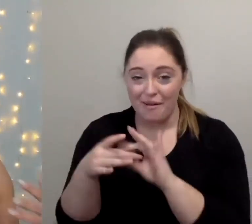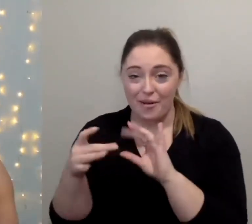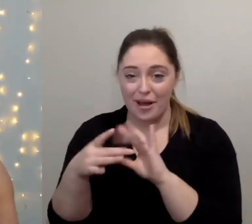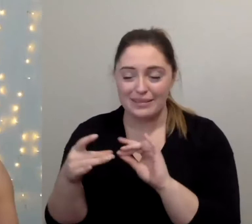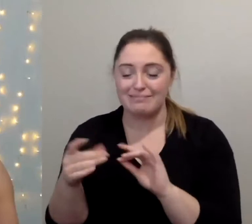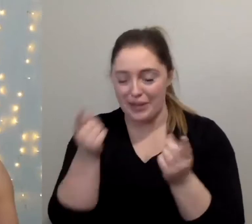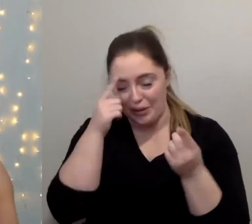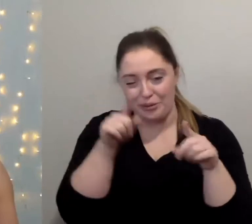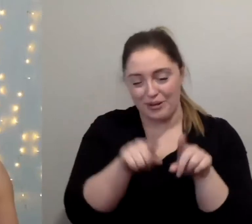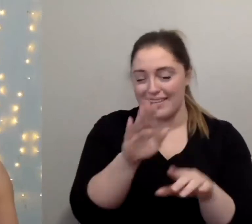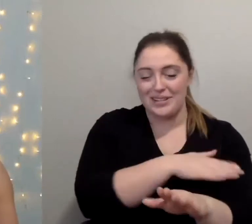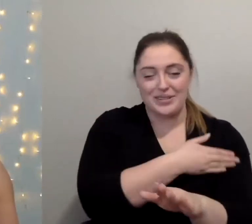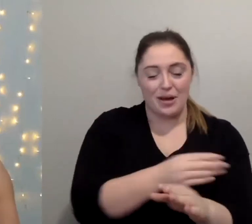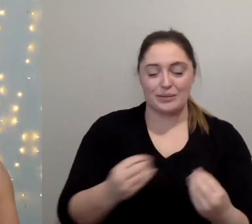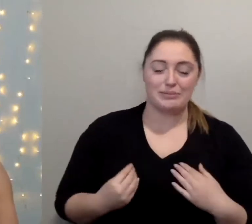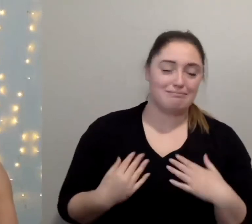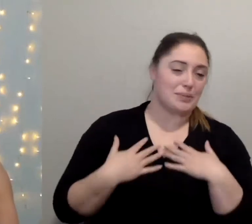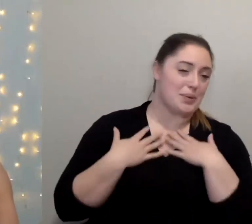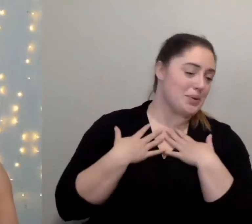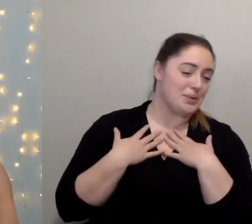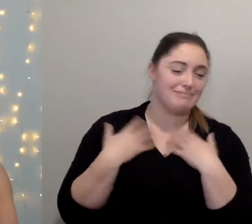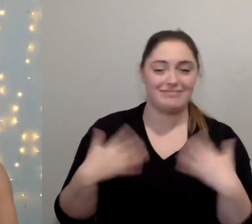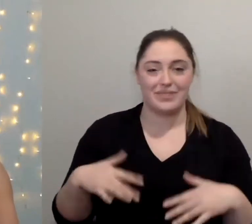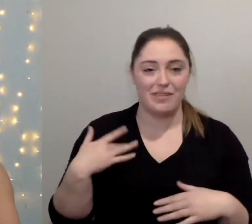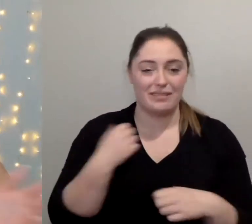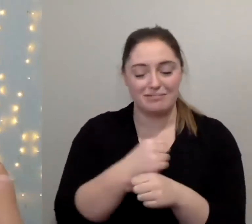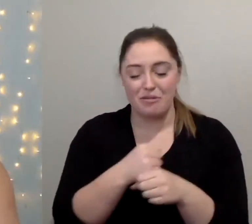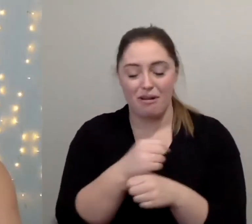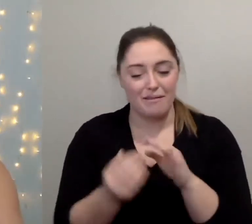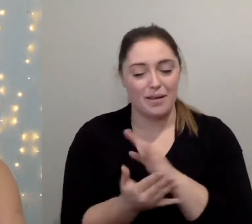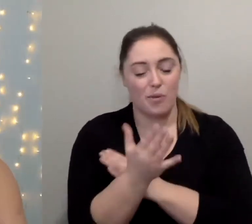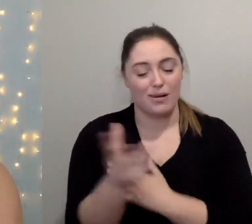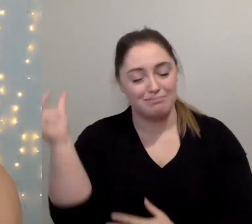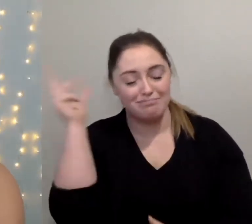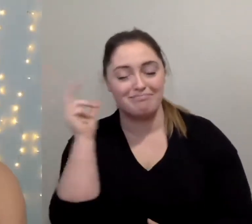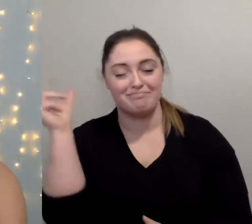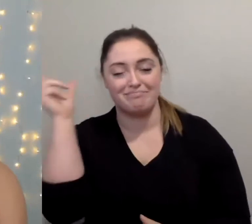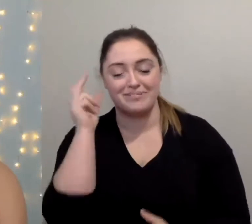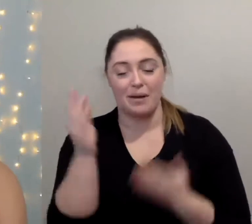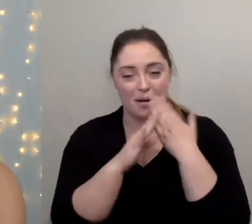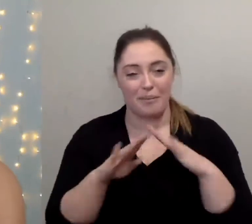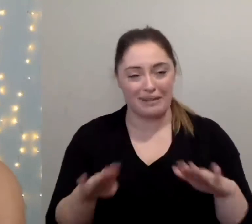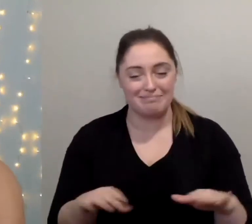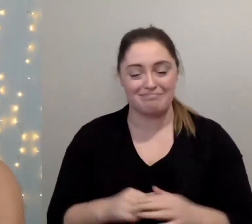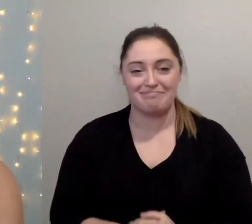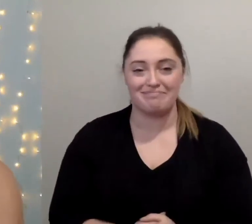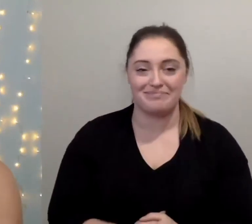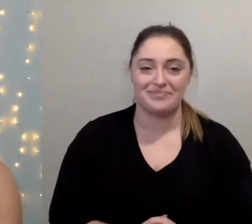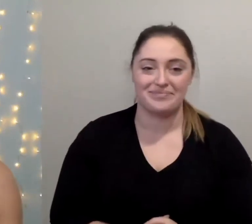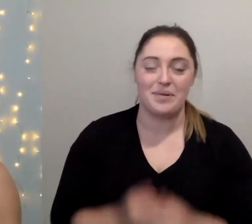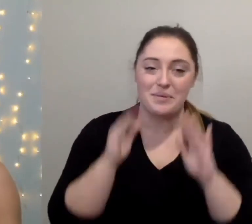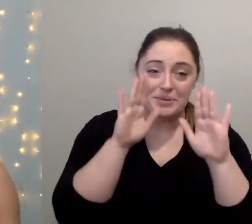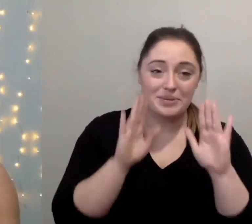the kind of song that you want to listen to when you're just enjoying your coffee so so that was great we will hear